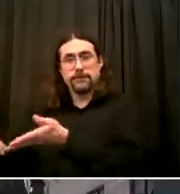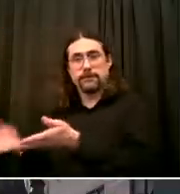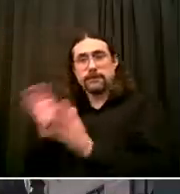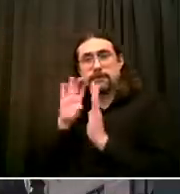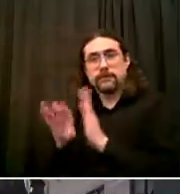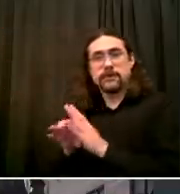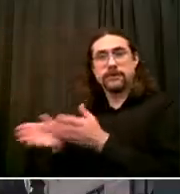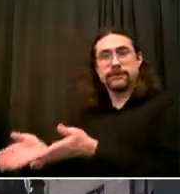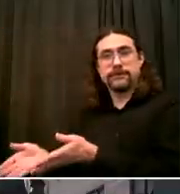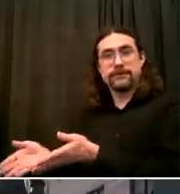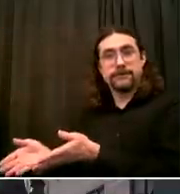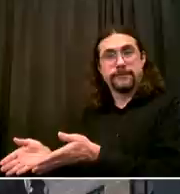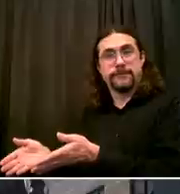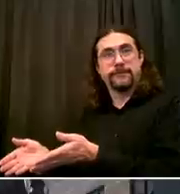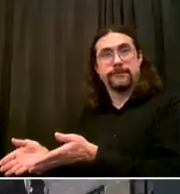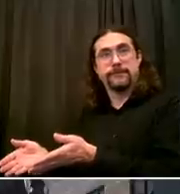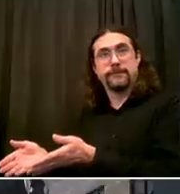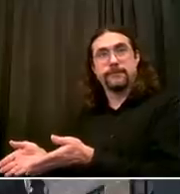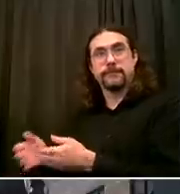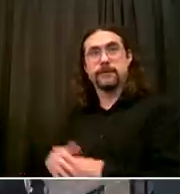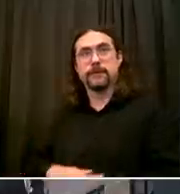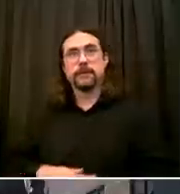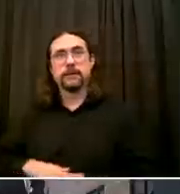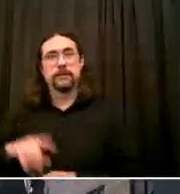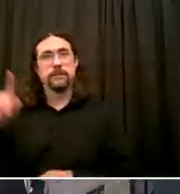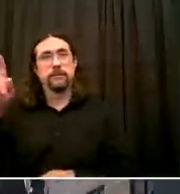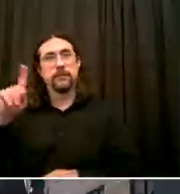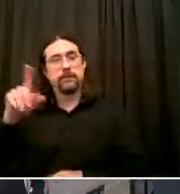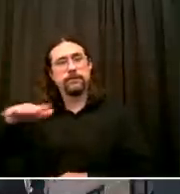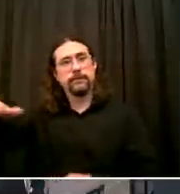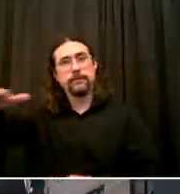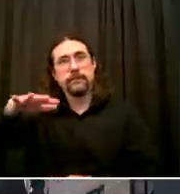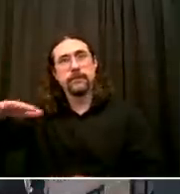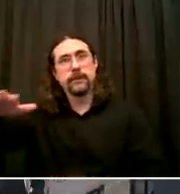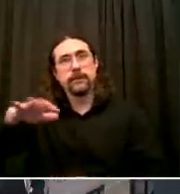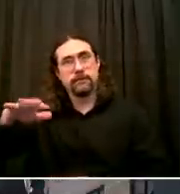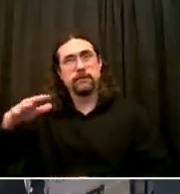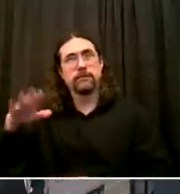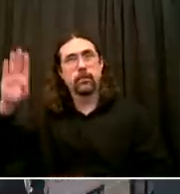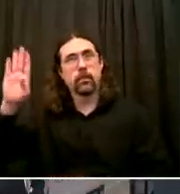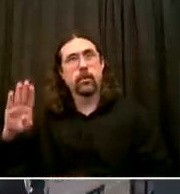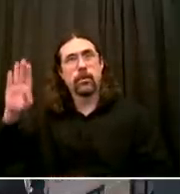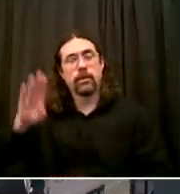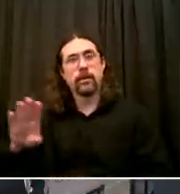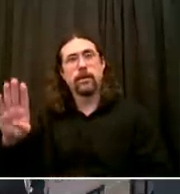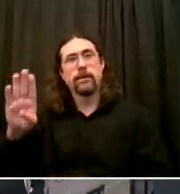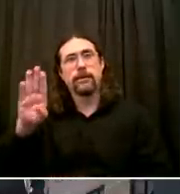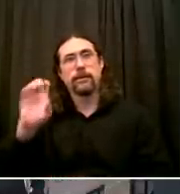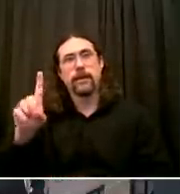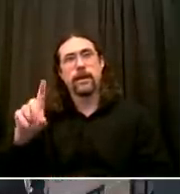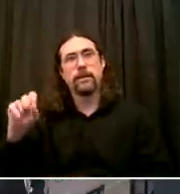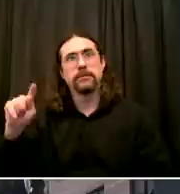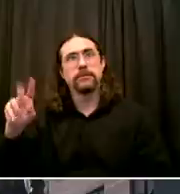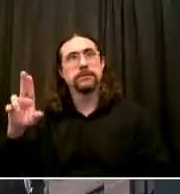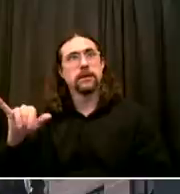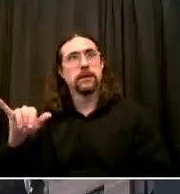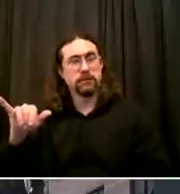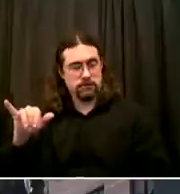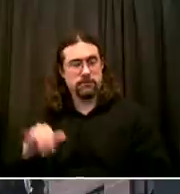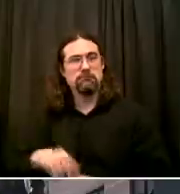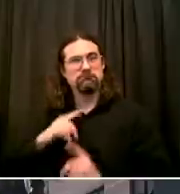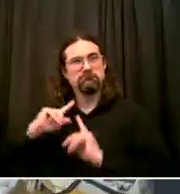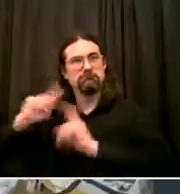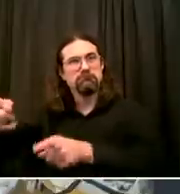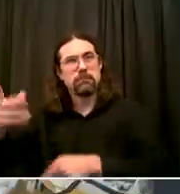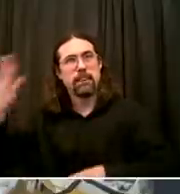honored To go and see the artists The community members All together Creating something new